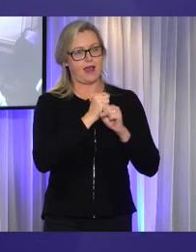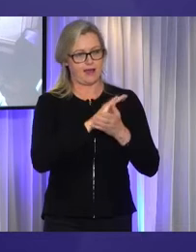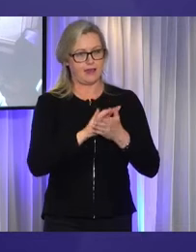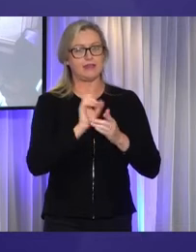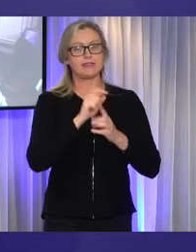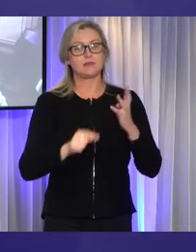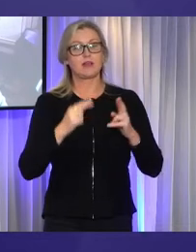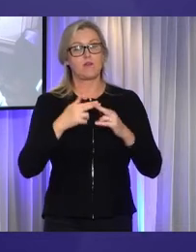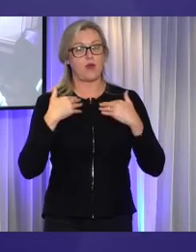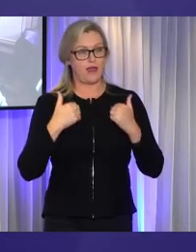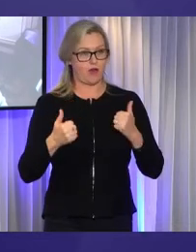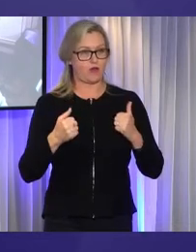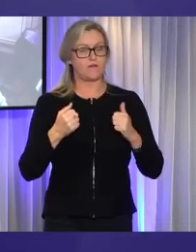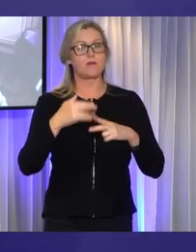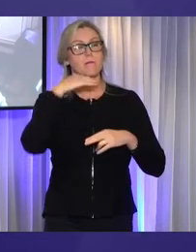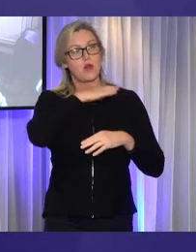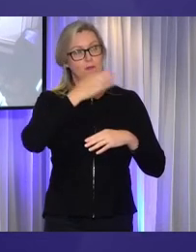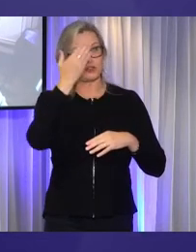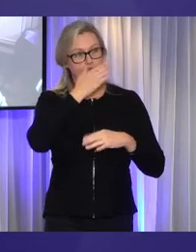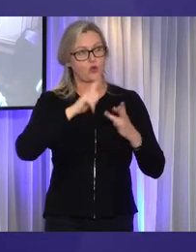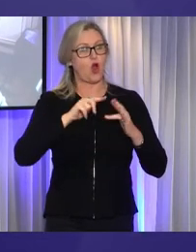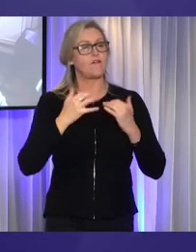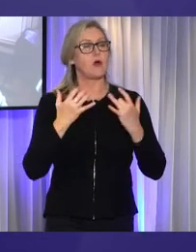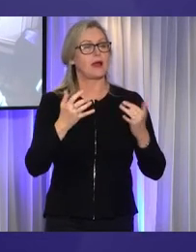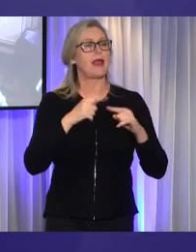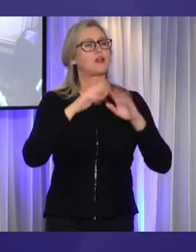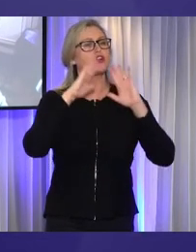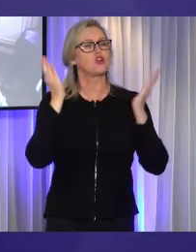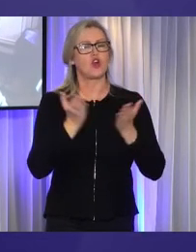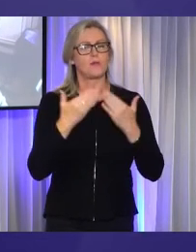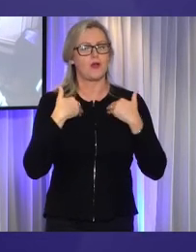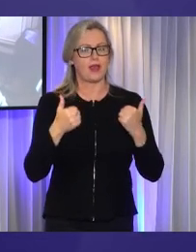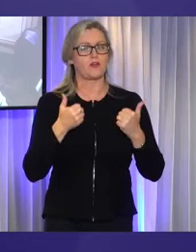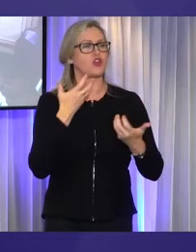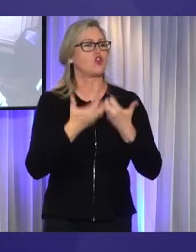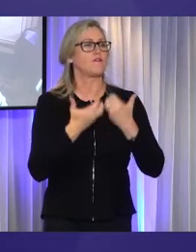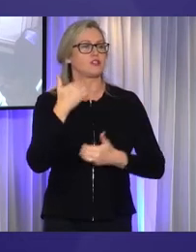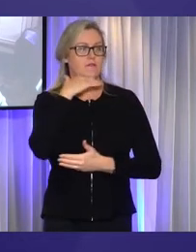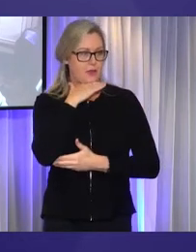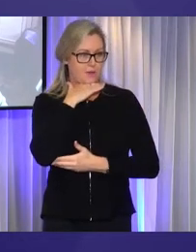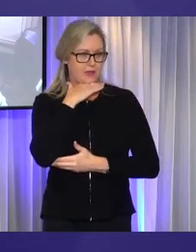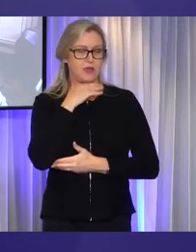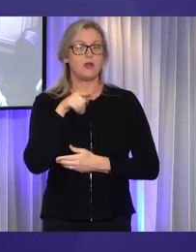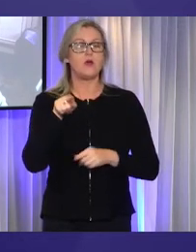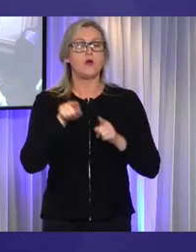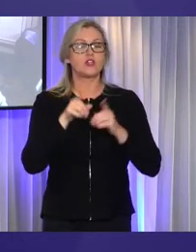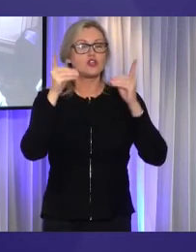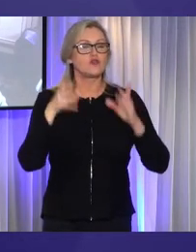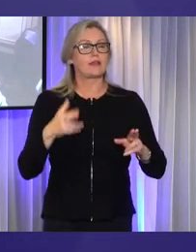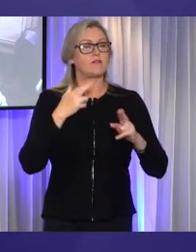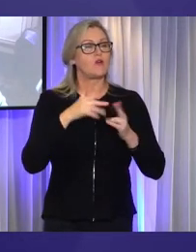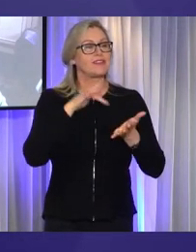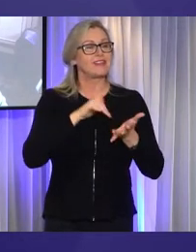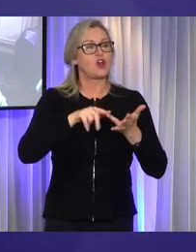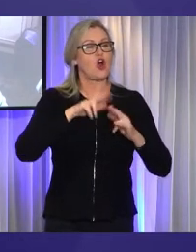in the Melbourne School of Population and Global Health at the University of Melbourne. She is also a Director of the Centre of